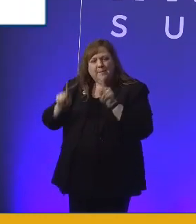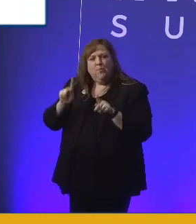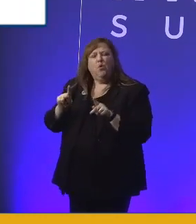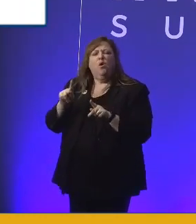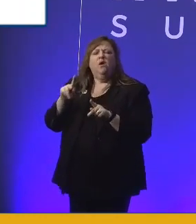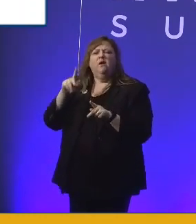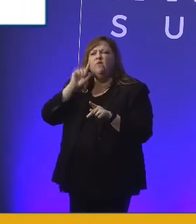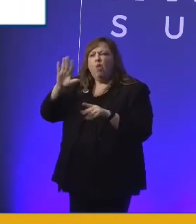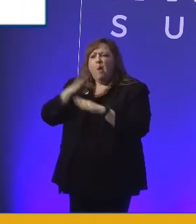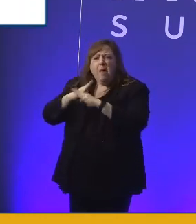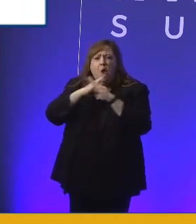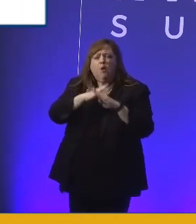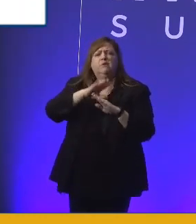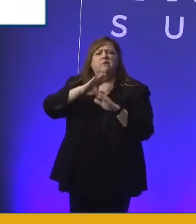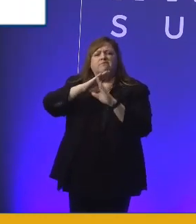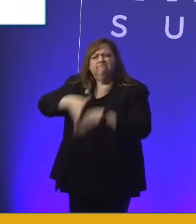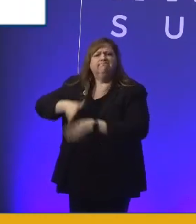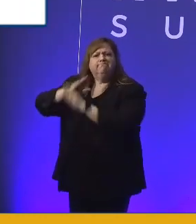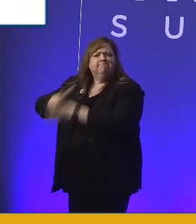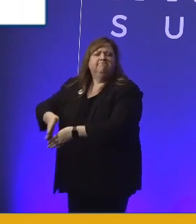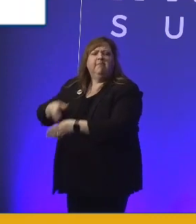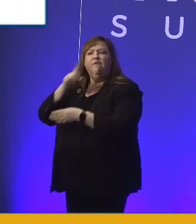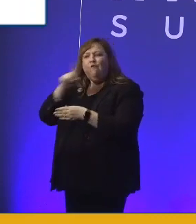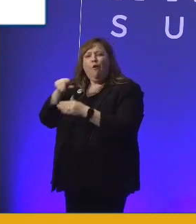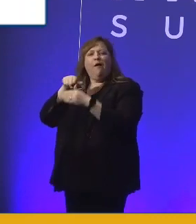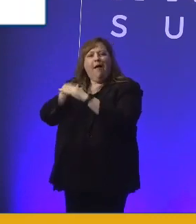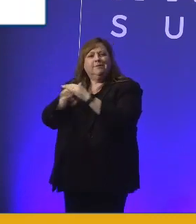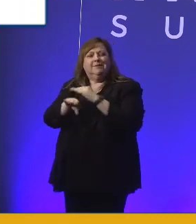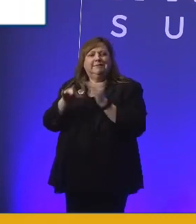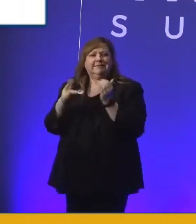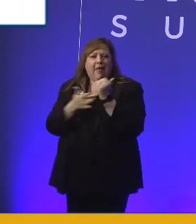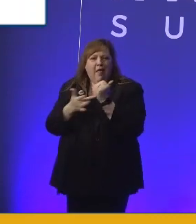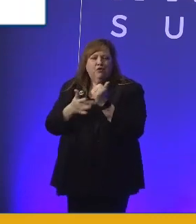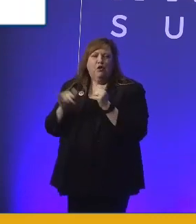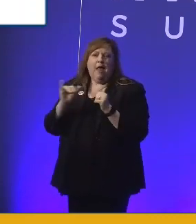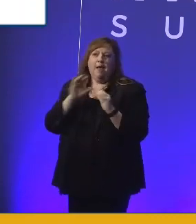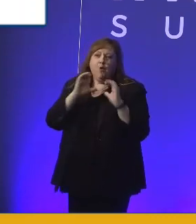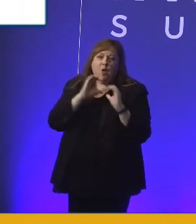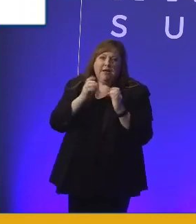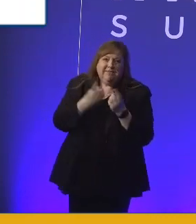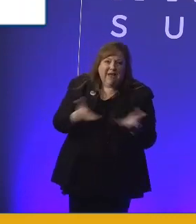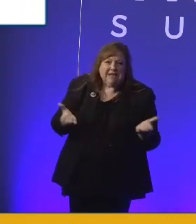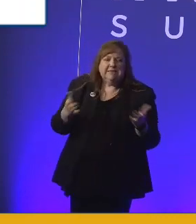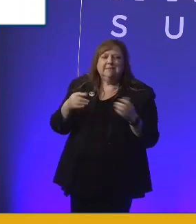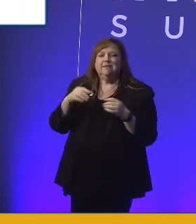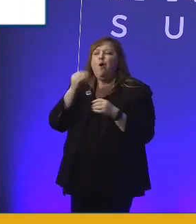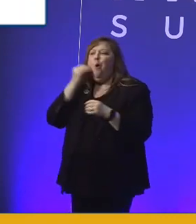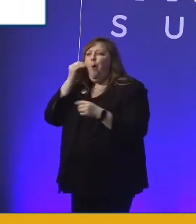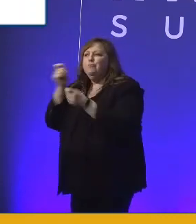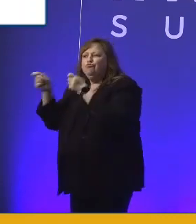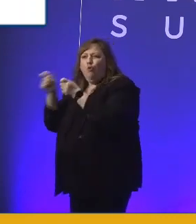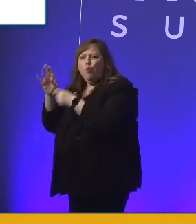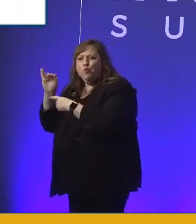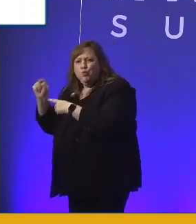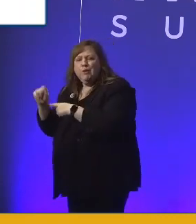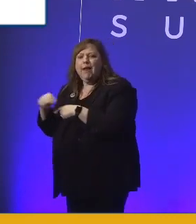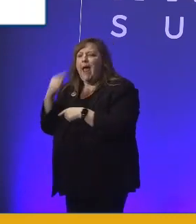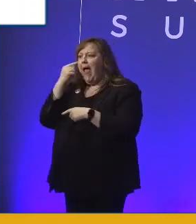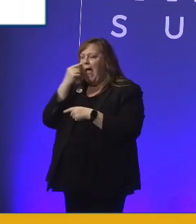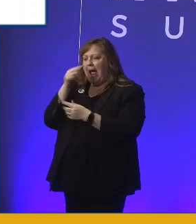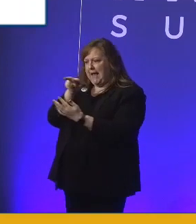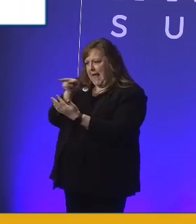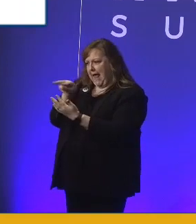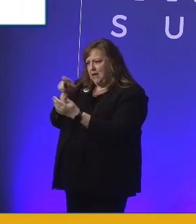of the barriers to mainstream technology. Things like communication devices, home control units, eye gaze control for